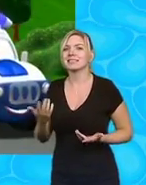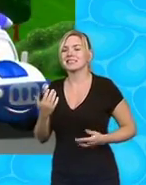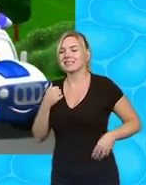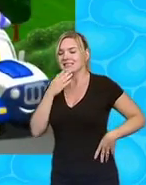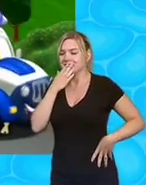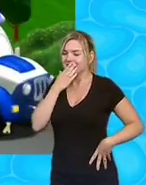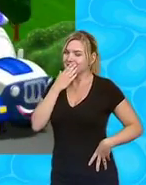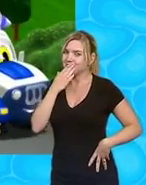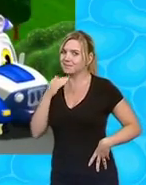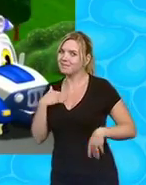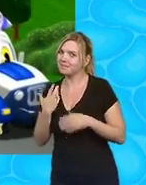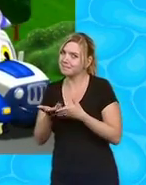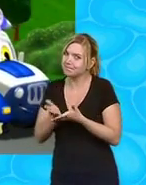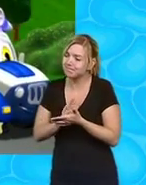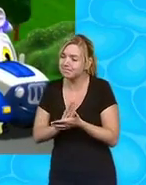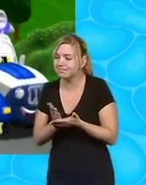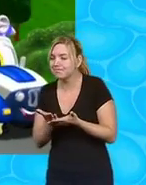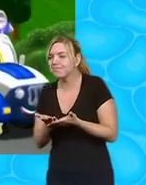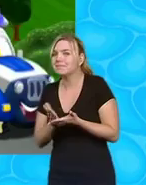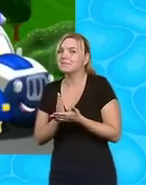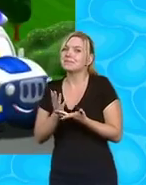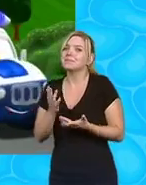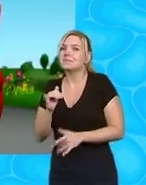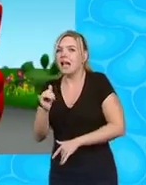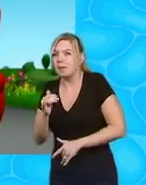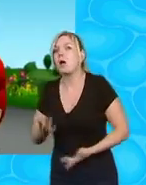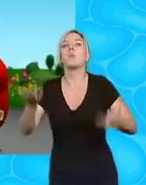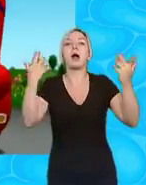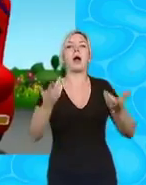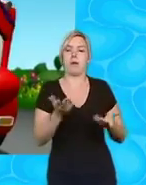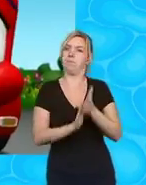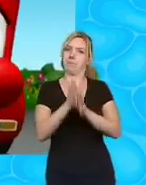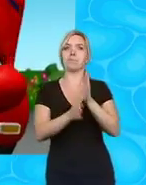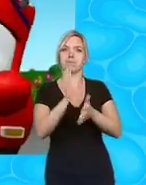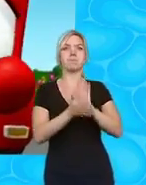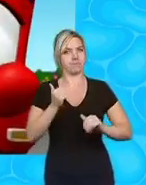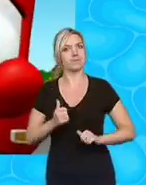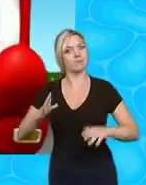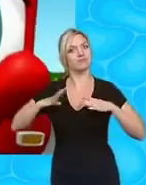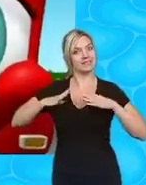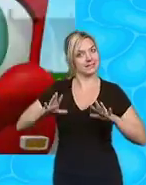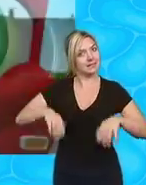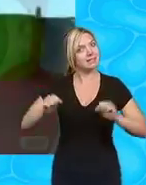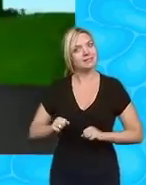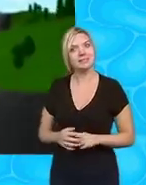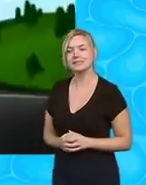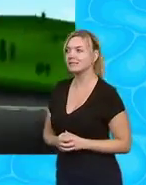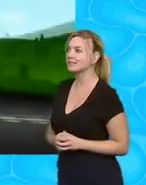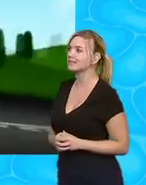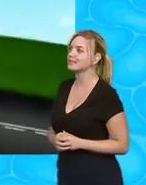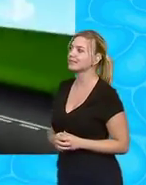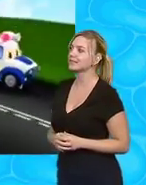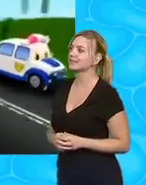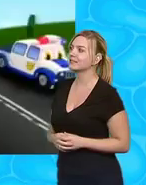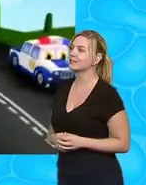I don't know I suppose that's settled then come on let's get started this